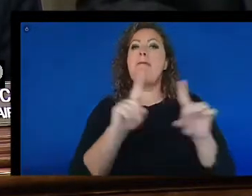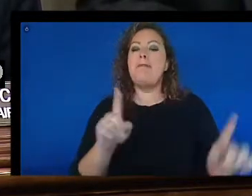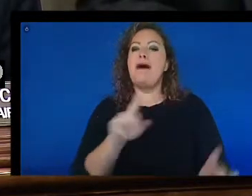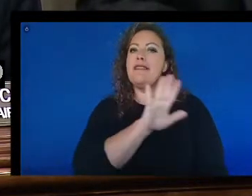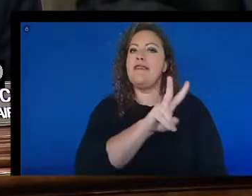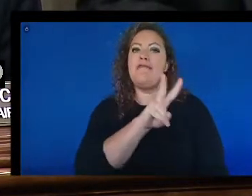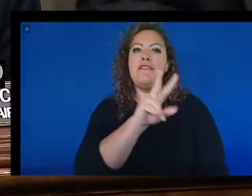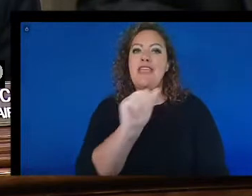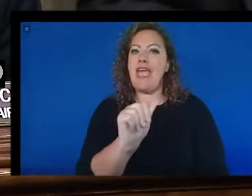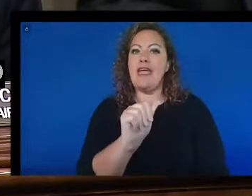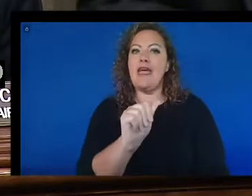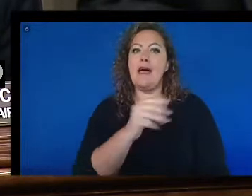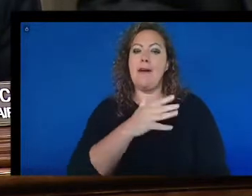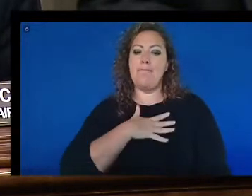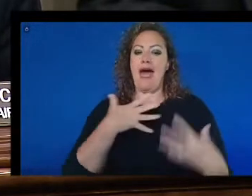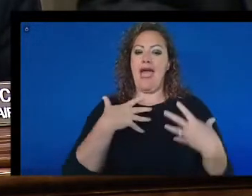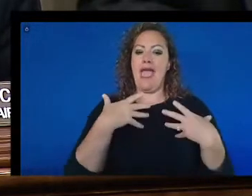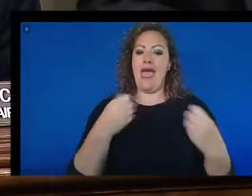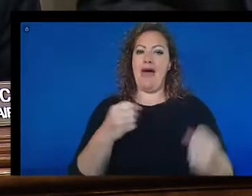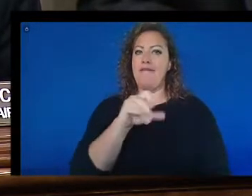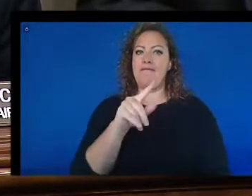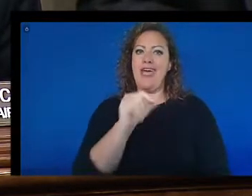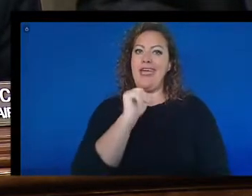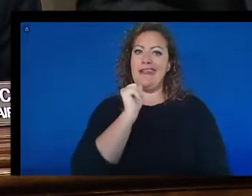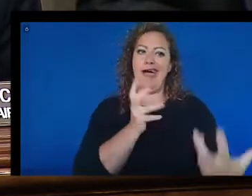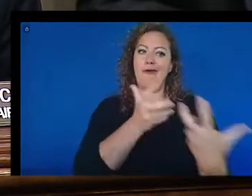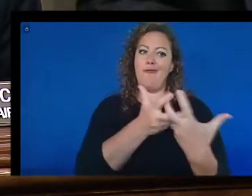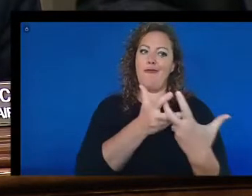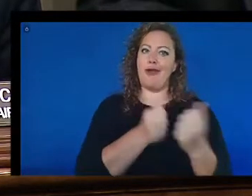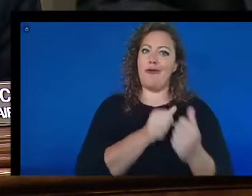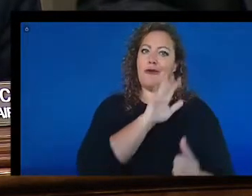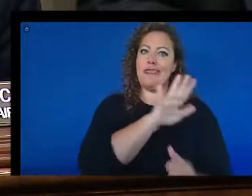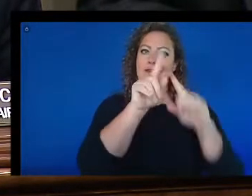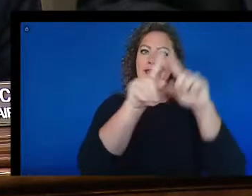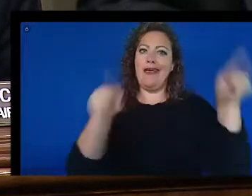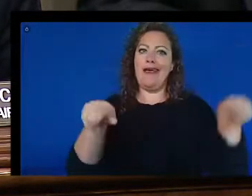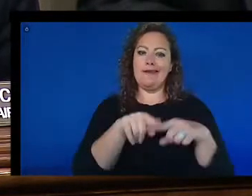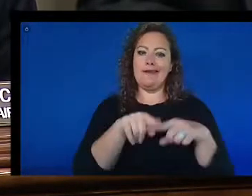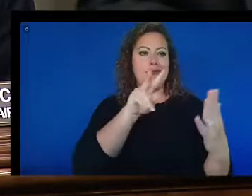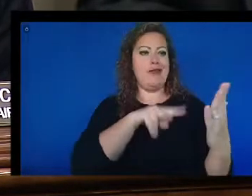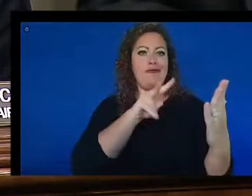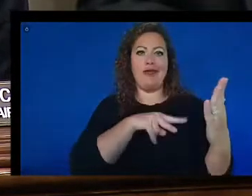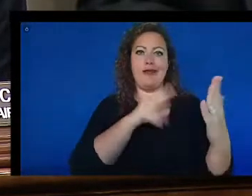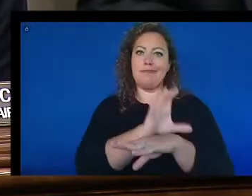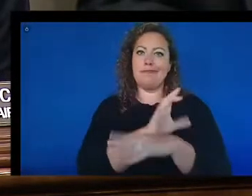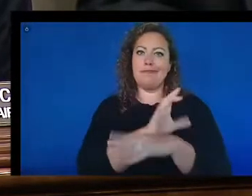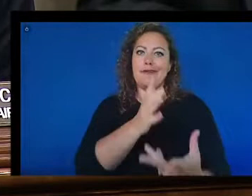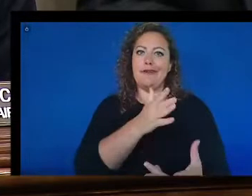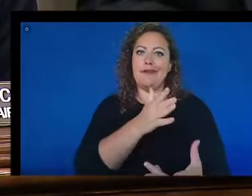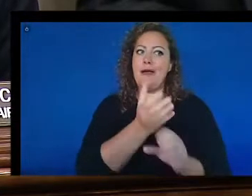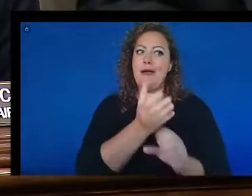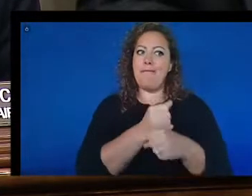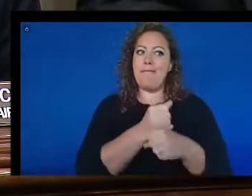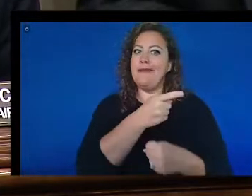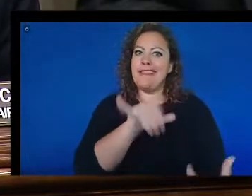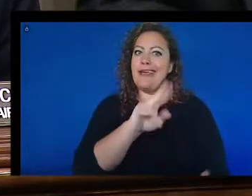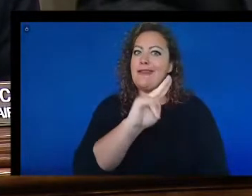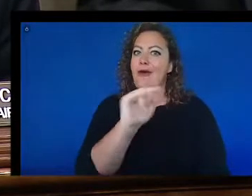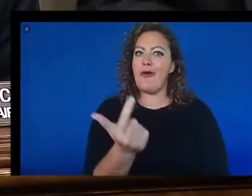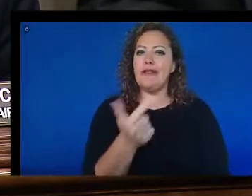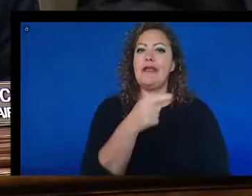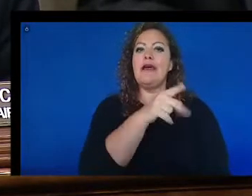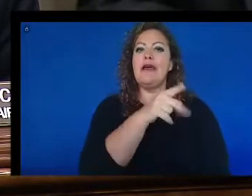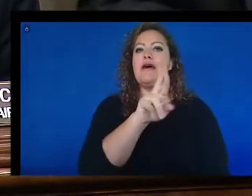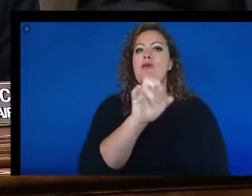not work with his screen reader making him unable to use it. Ron wrote in pertinent part in his